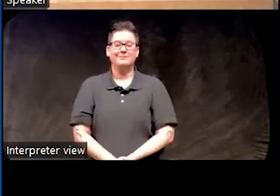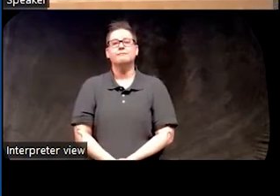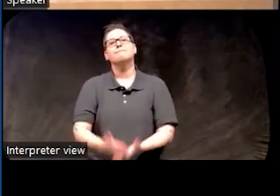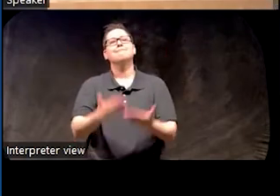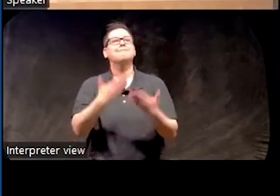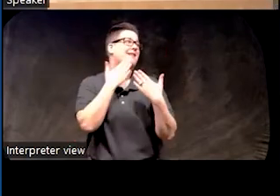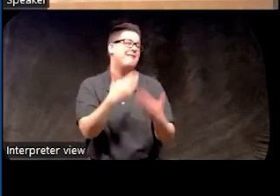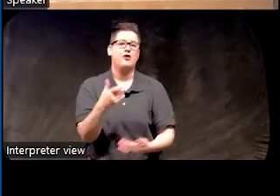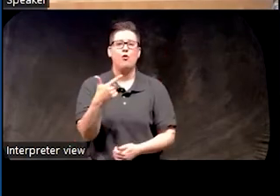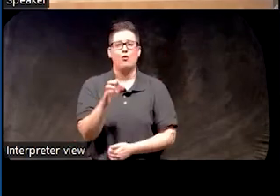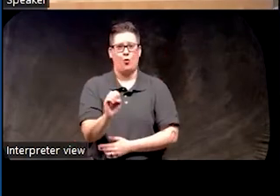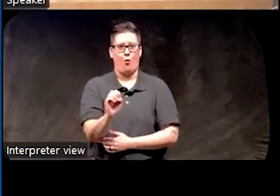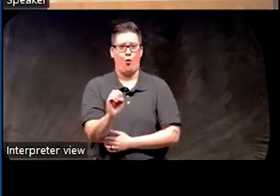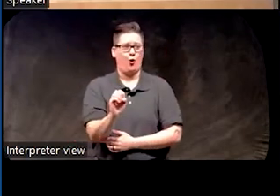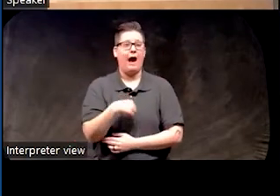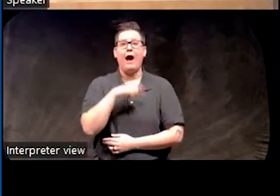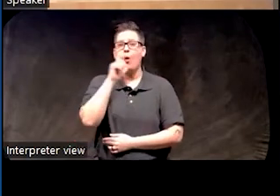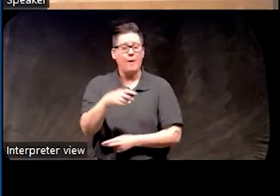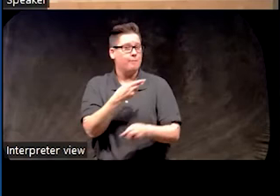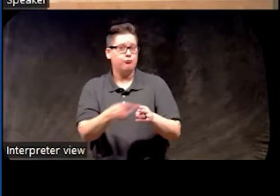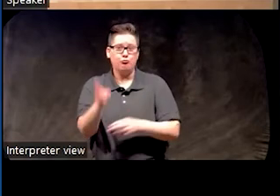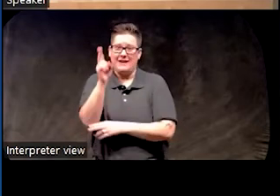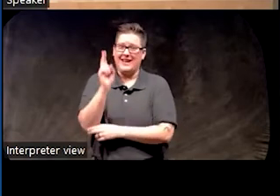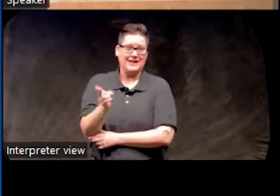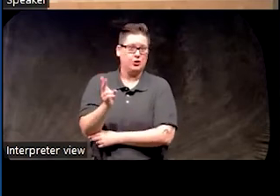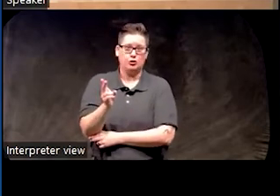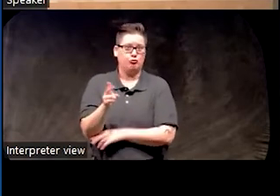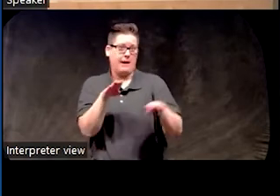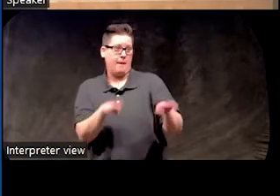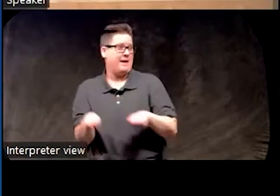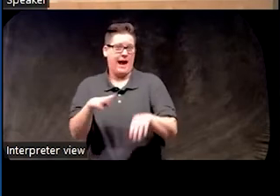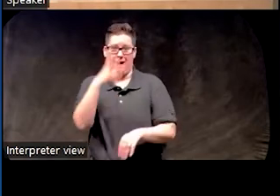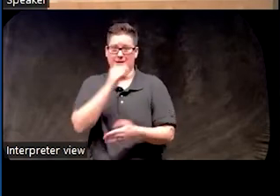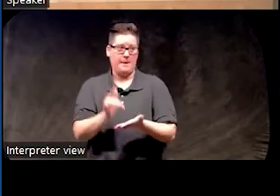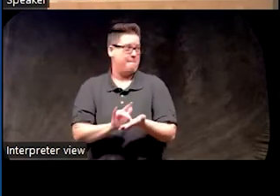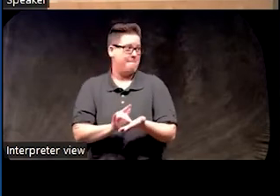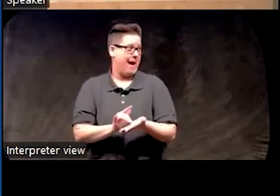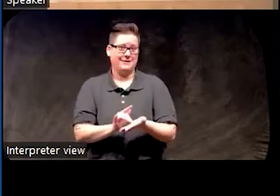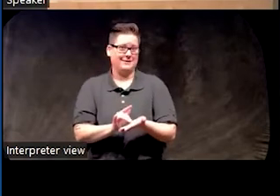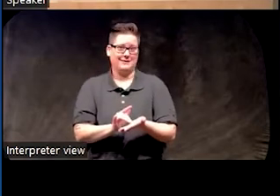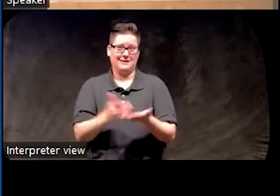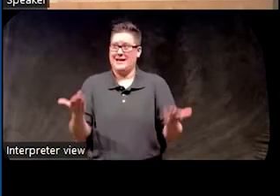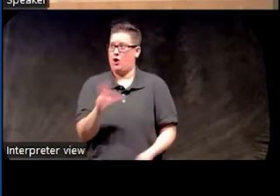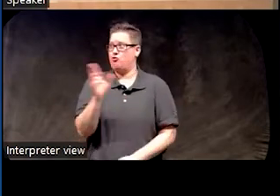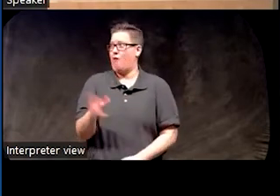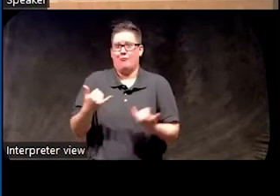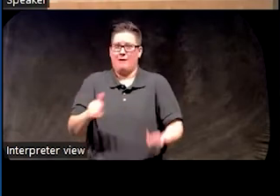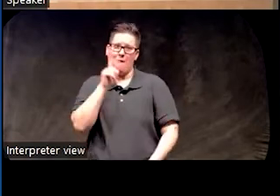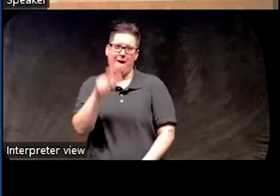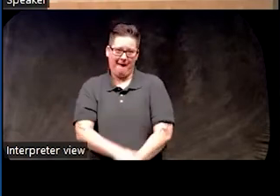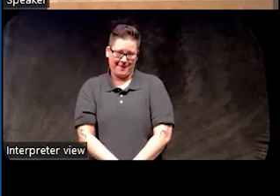Thank you, George. So I will not need to do a brief history of behavioral sleep medicine in Rochester now.